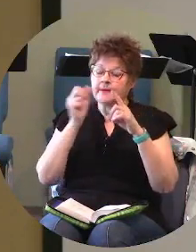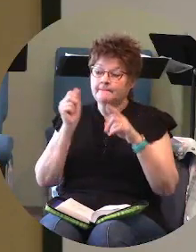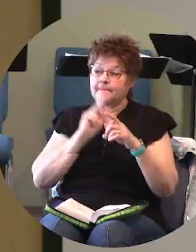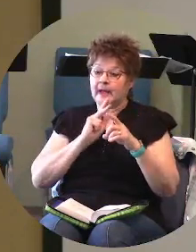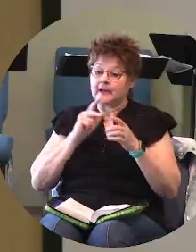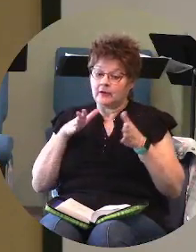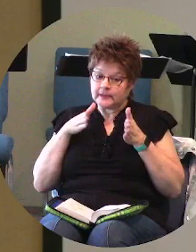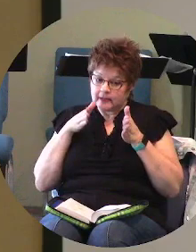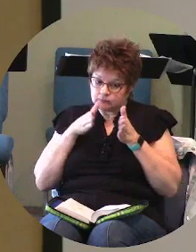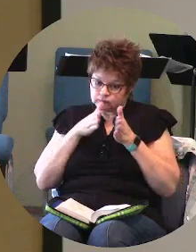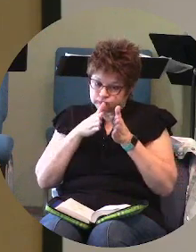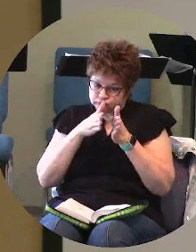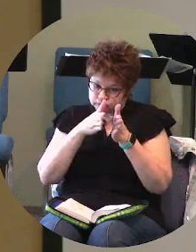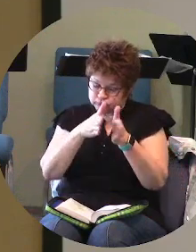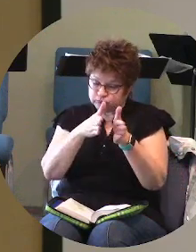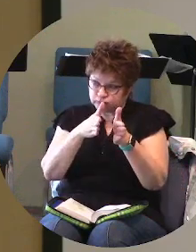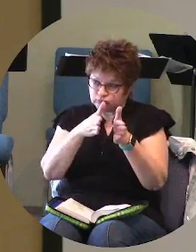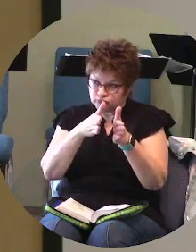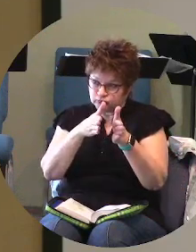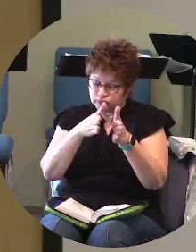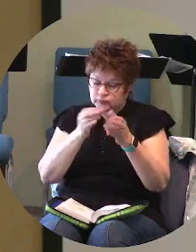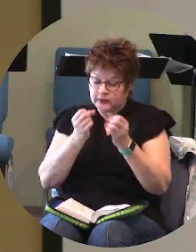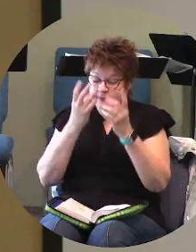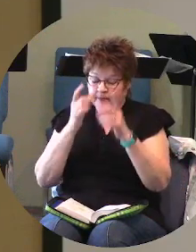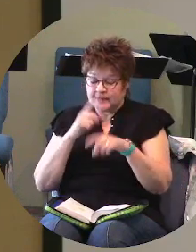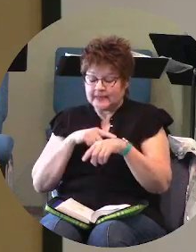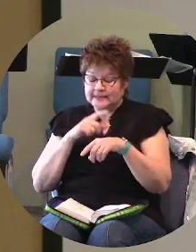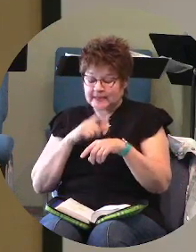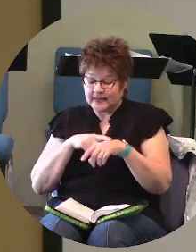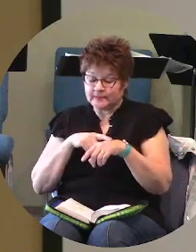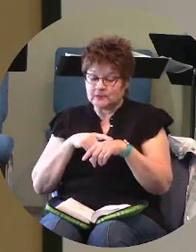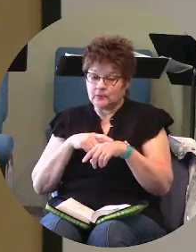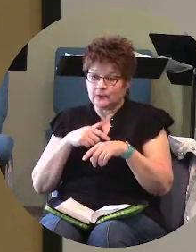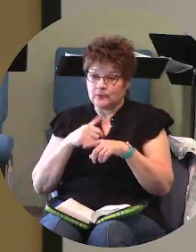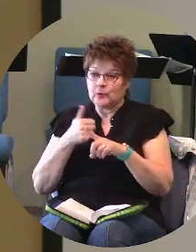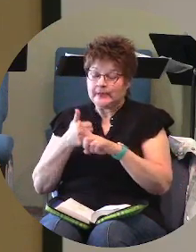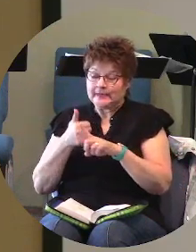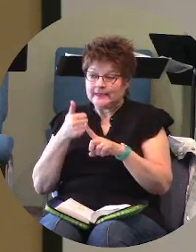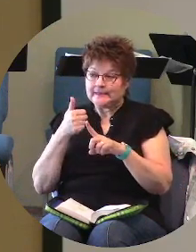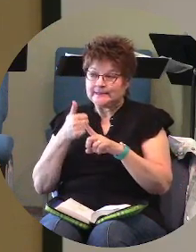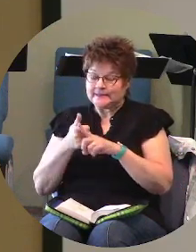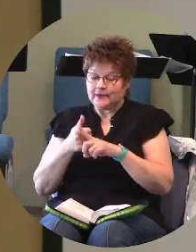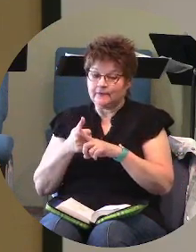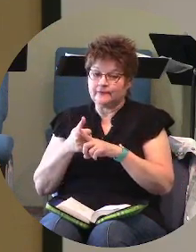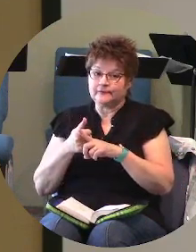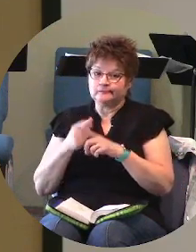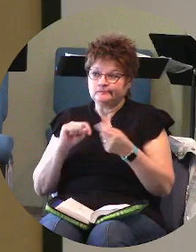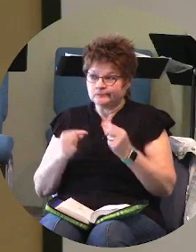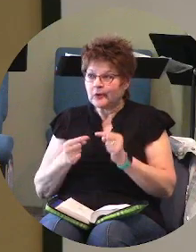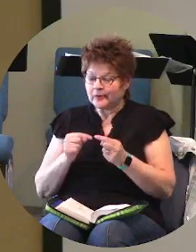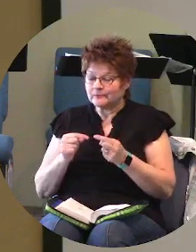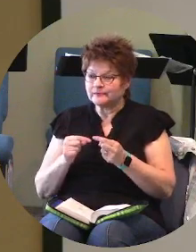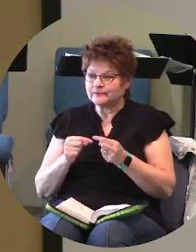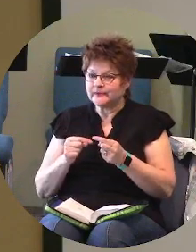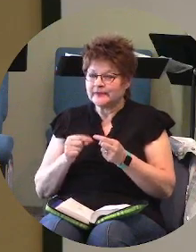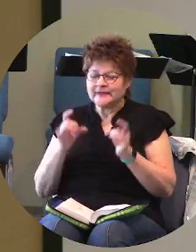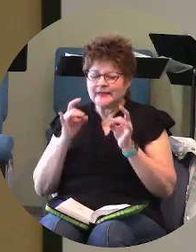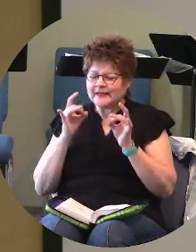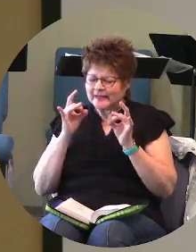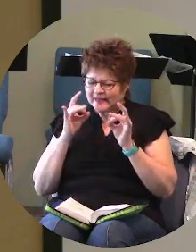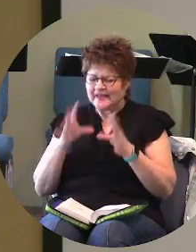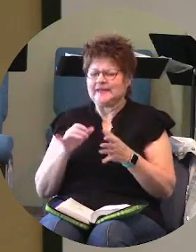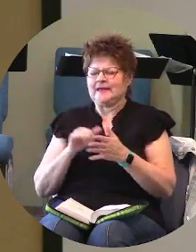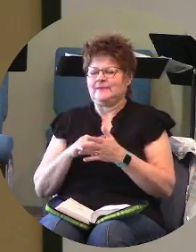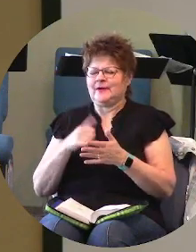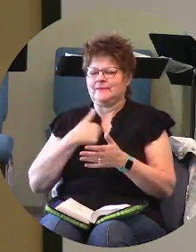that path see a lot of times we self-inflict i do oh and i hate that about me